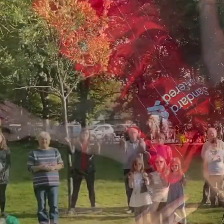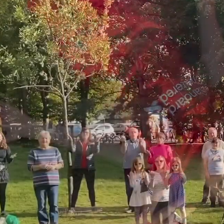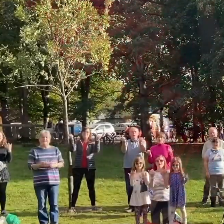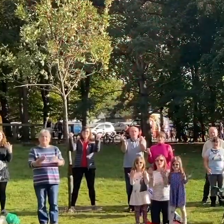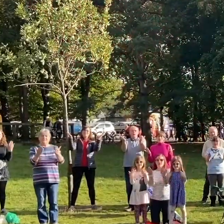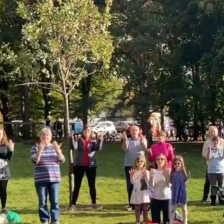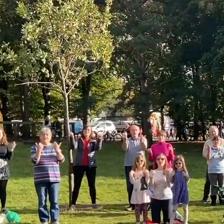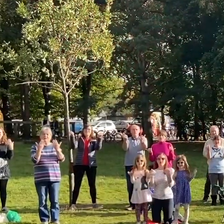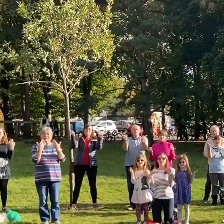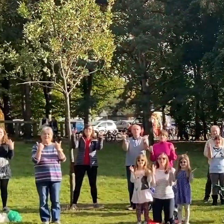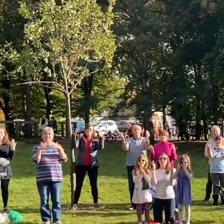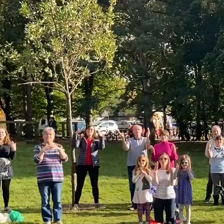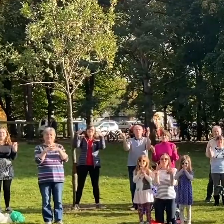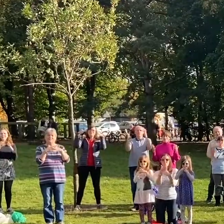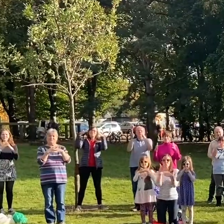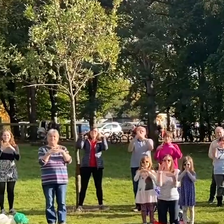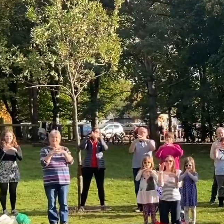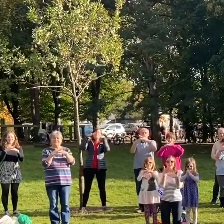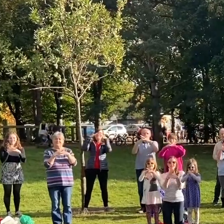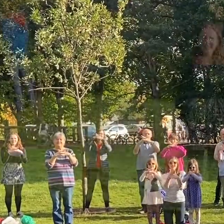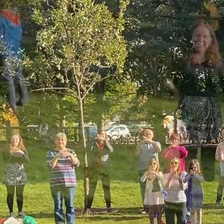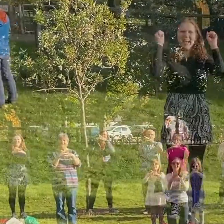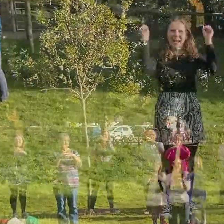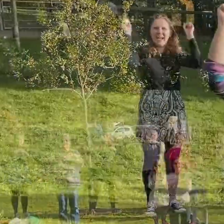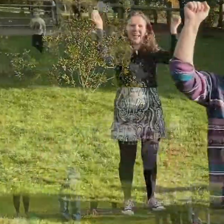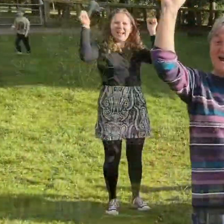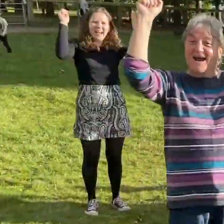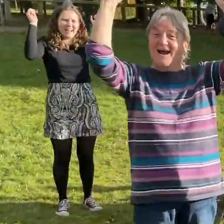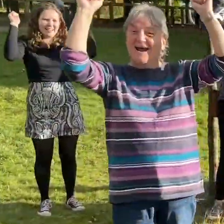Welcome to Woody.